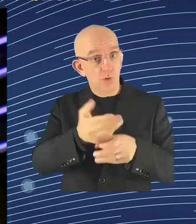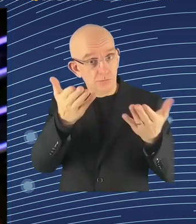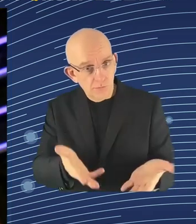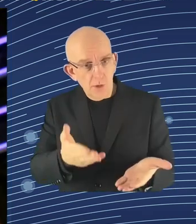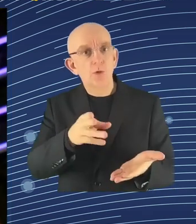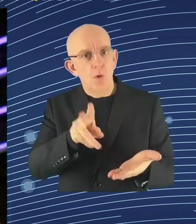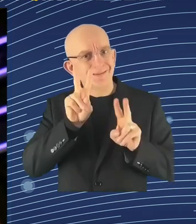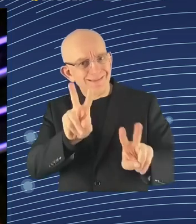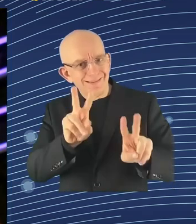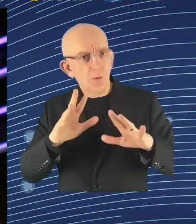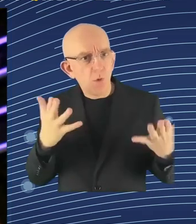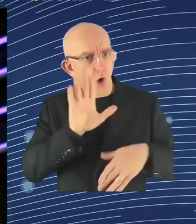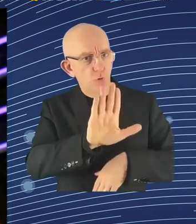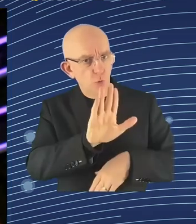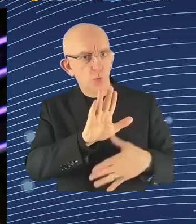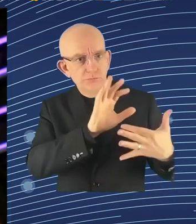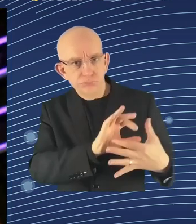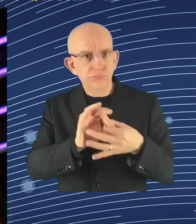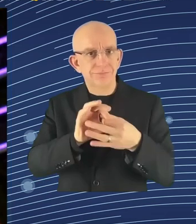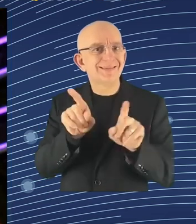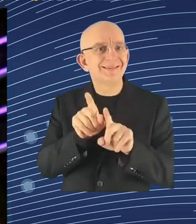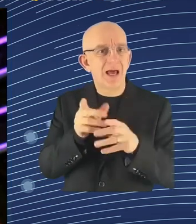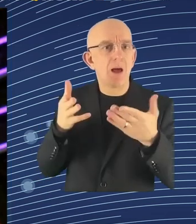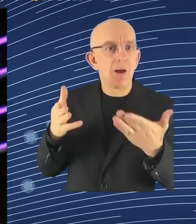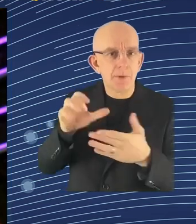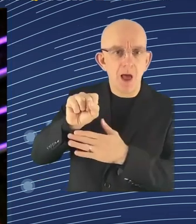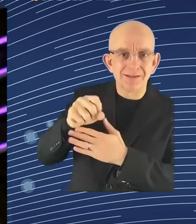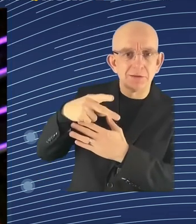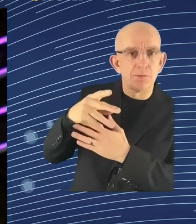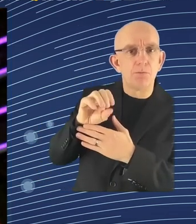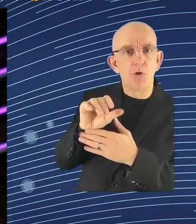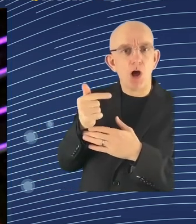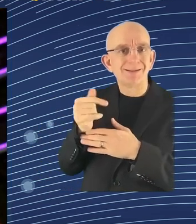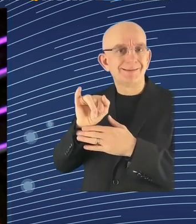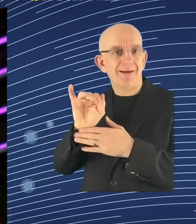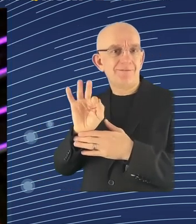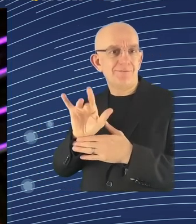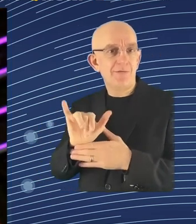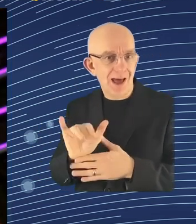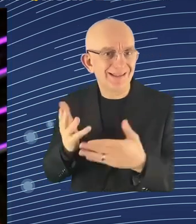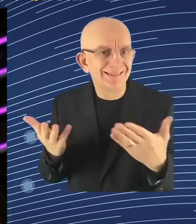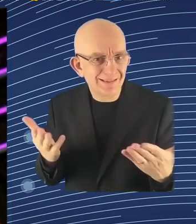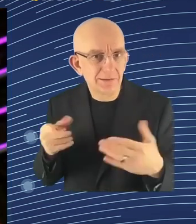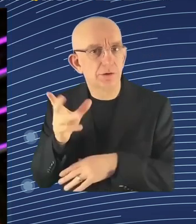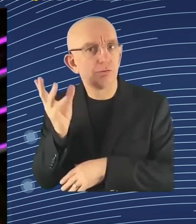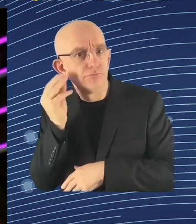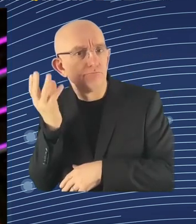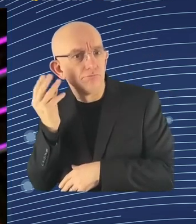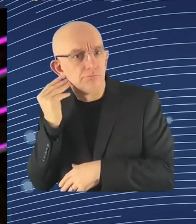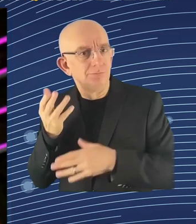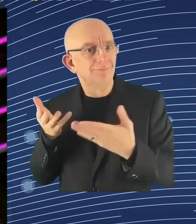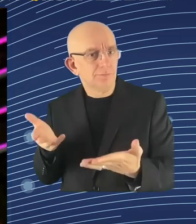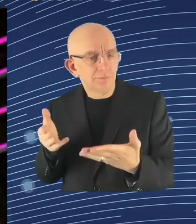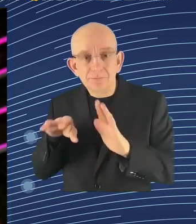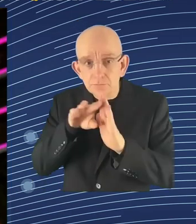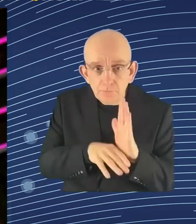kind of work environment can constantly know what music you're listening to and based on that, see if you're focused enough and take that into account in